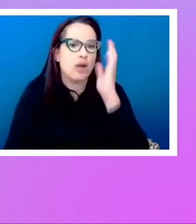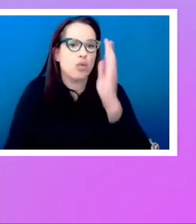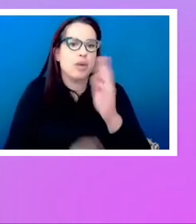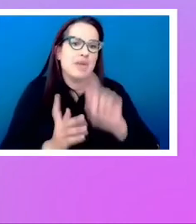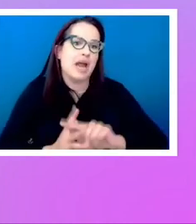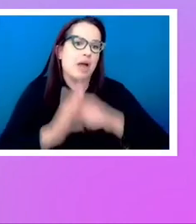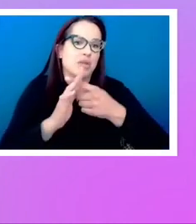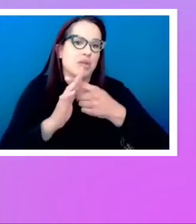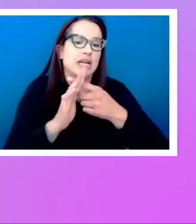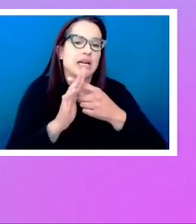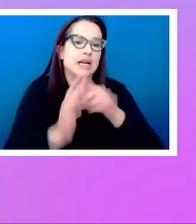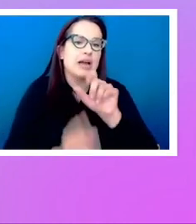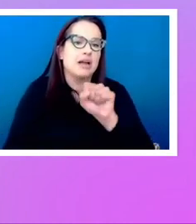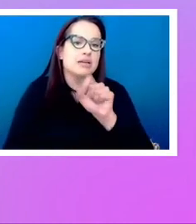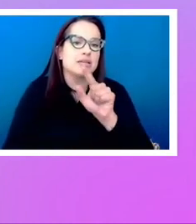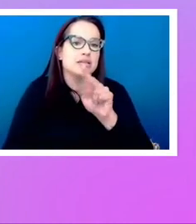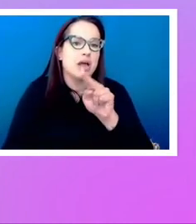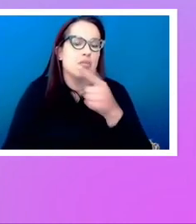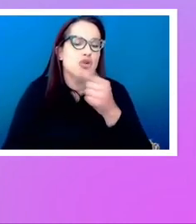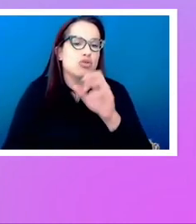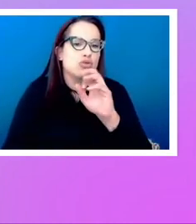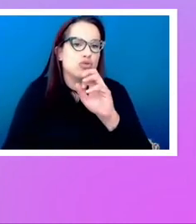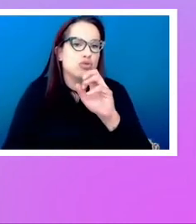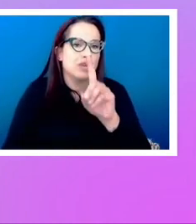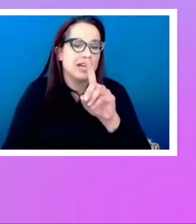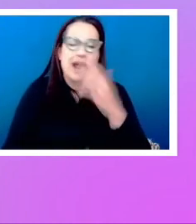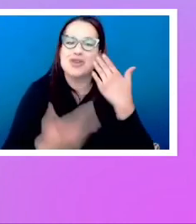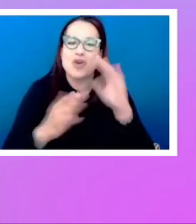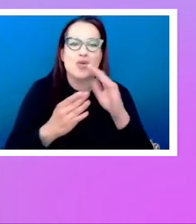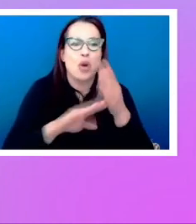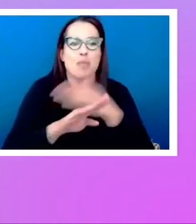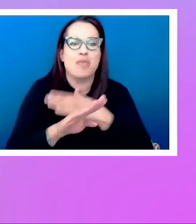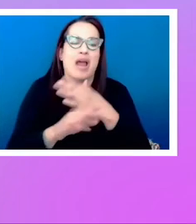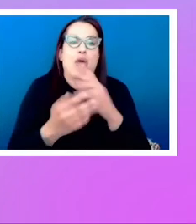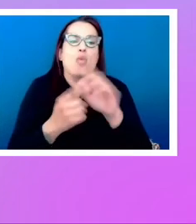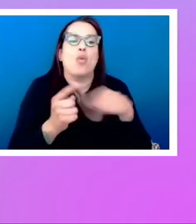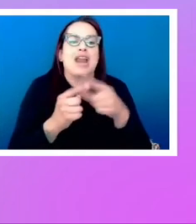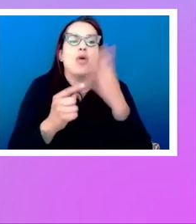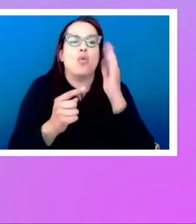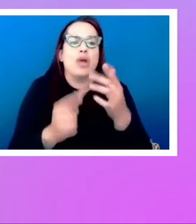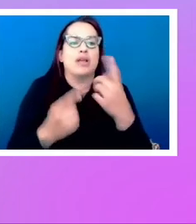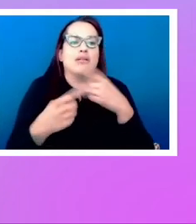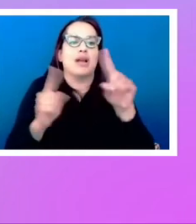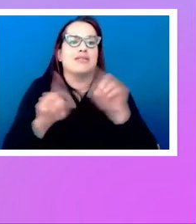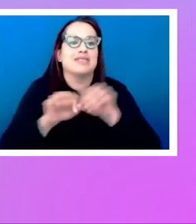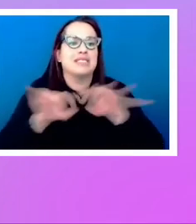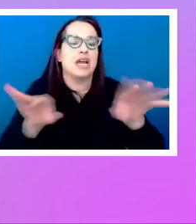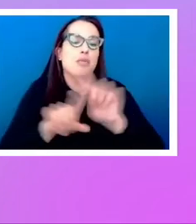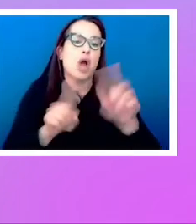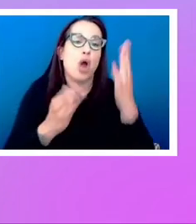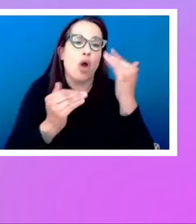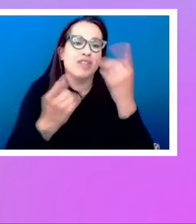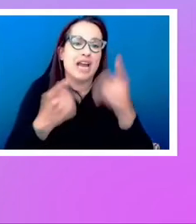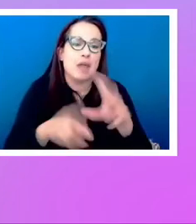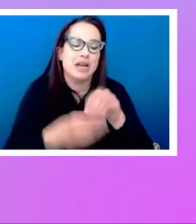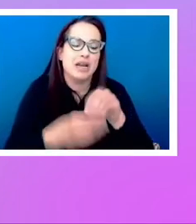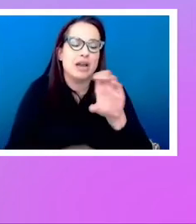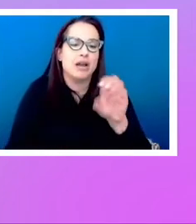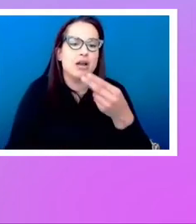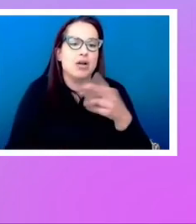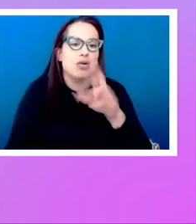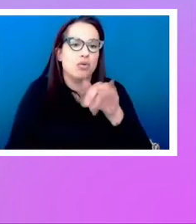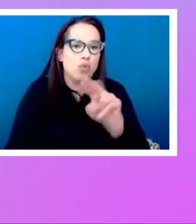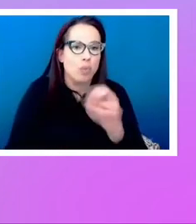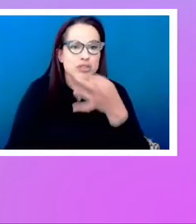subgrid. So I don't know how long that is before it lands, but hopefully that's going to be in Chrome before too long. And we'll have subgrid to